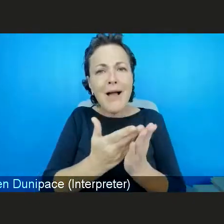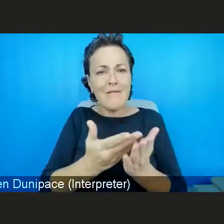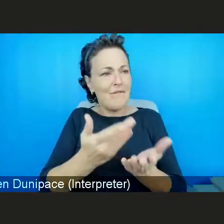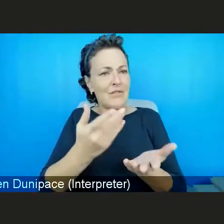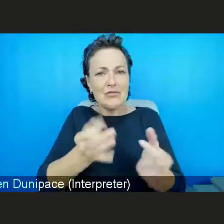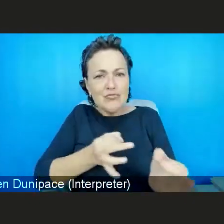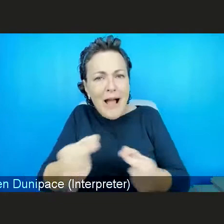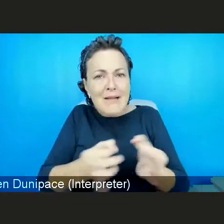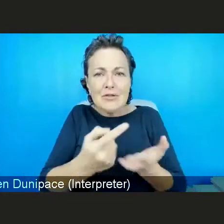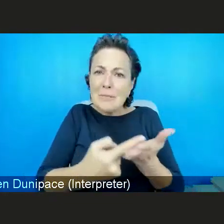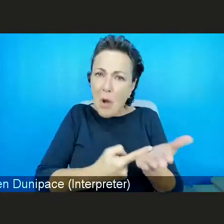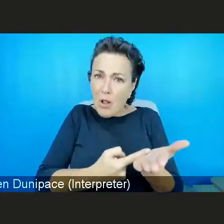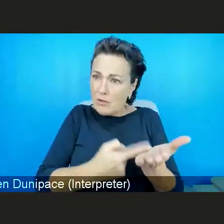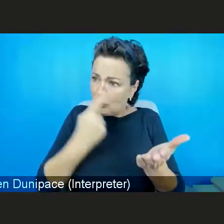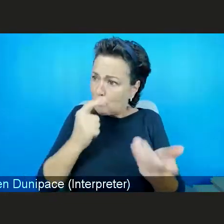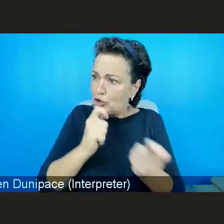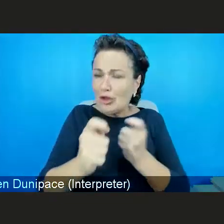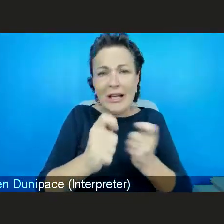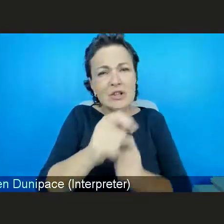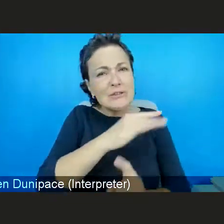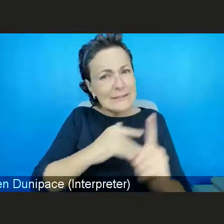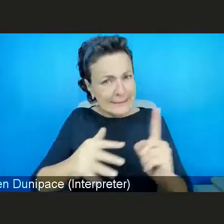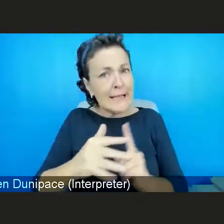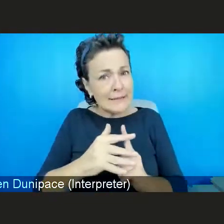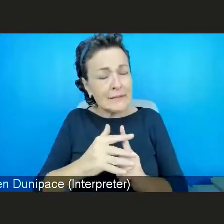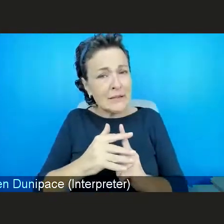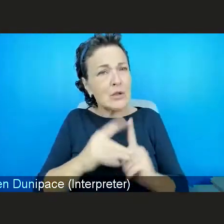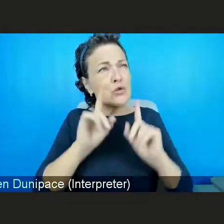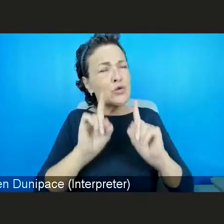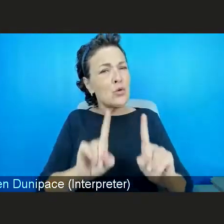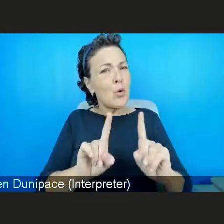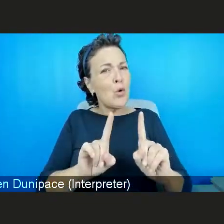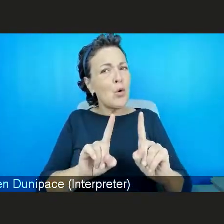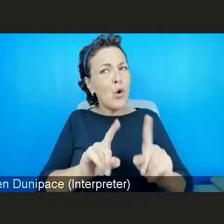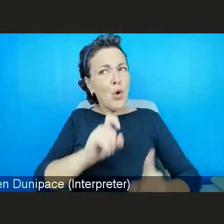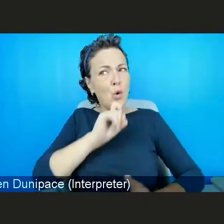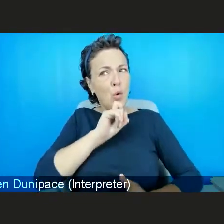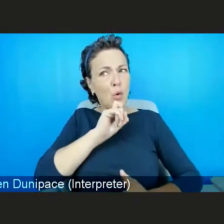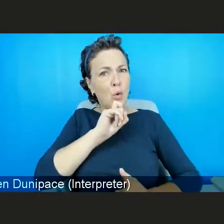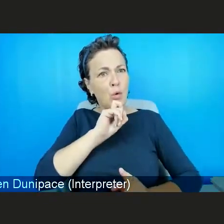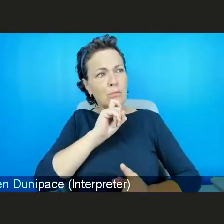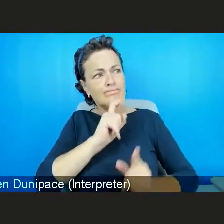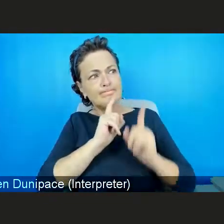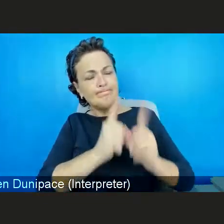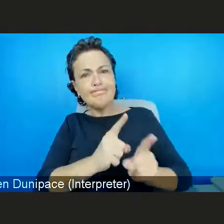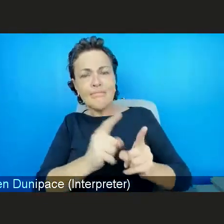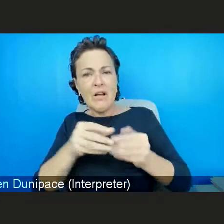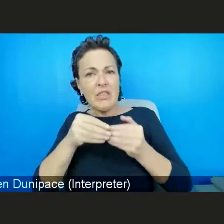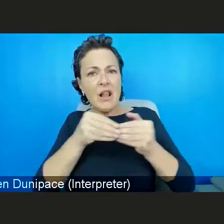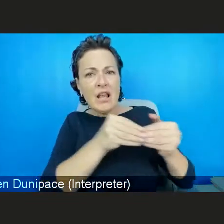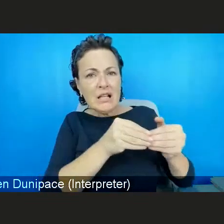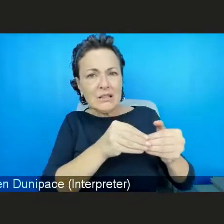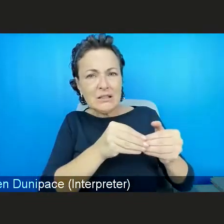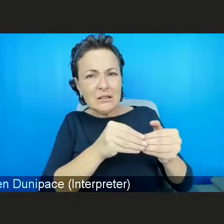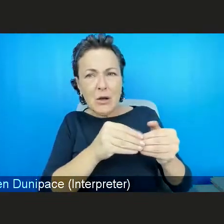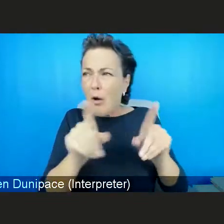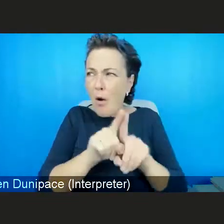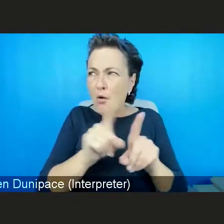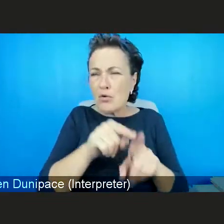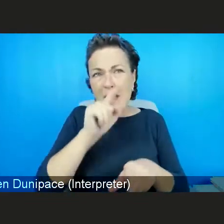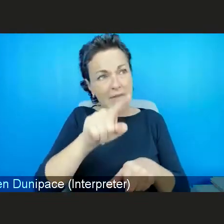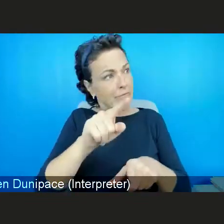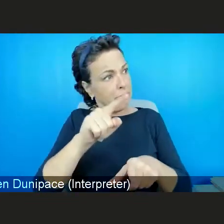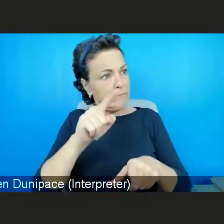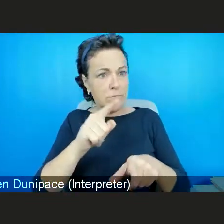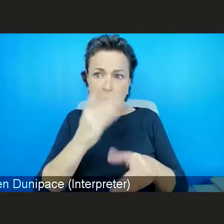So who's taking the lead and how fundamental would this prioritisation be on both a personal and national